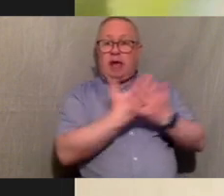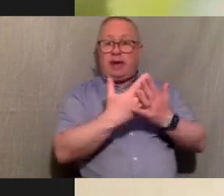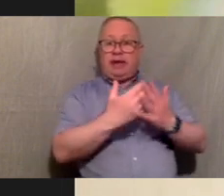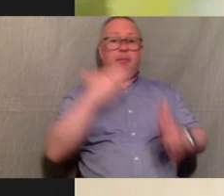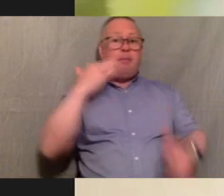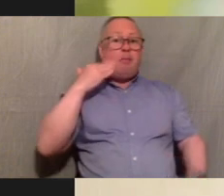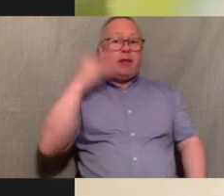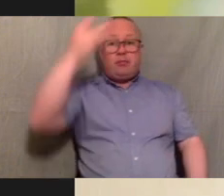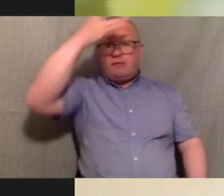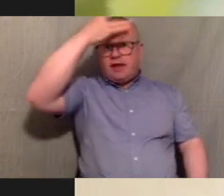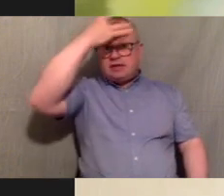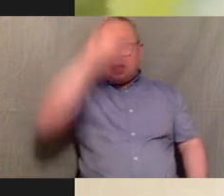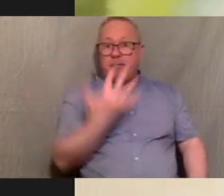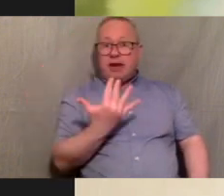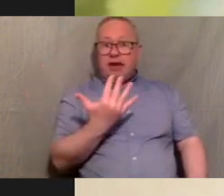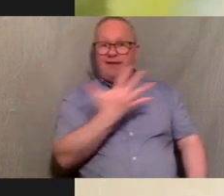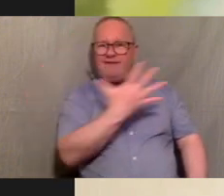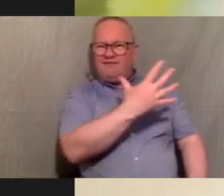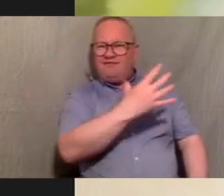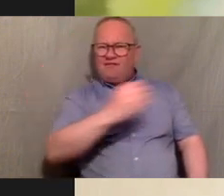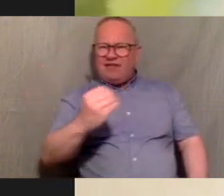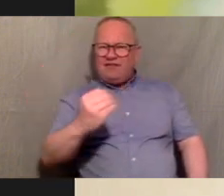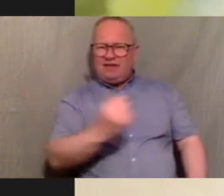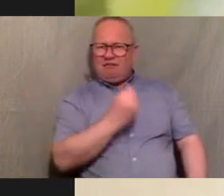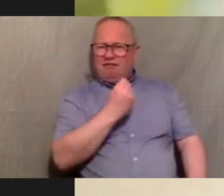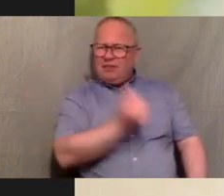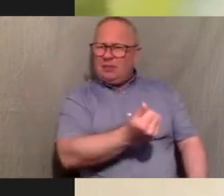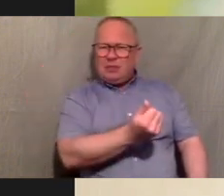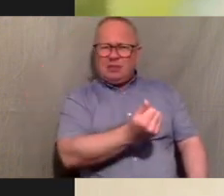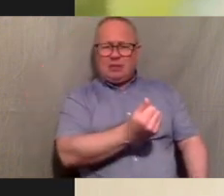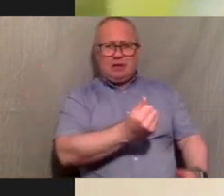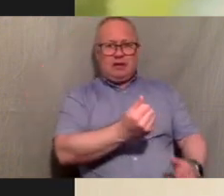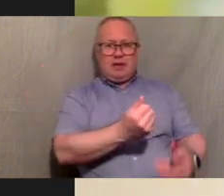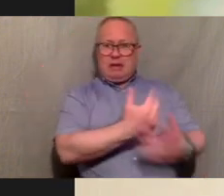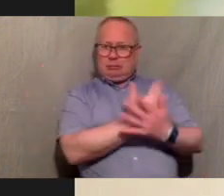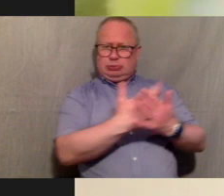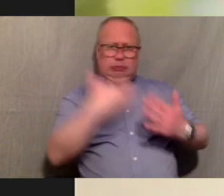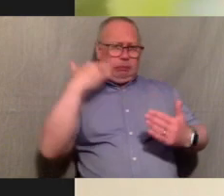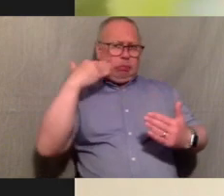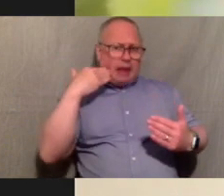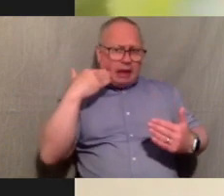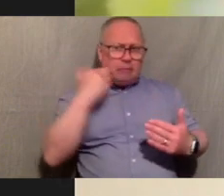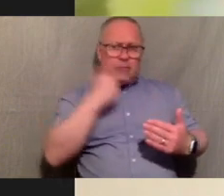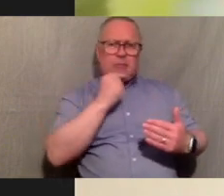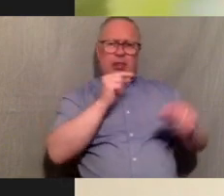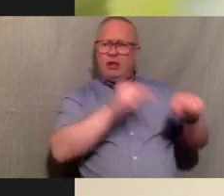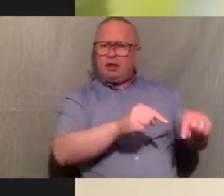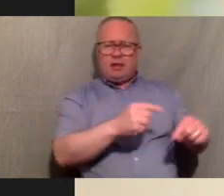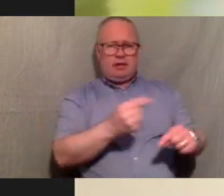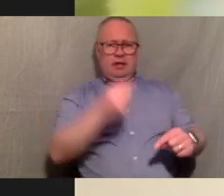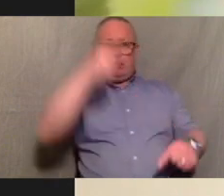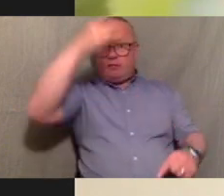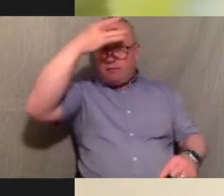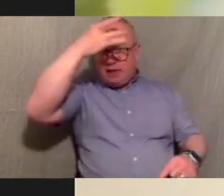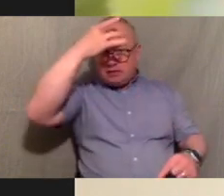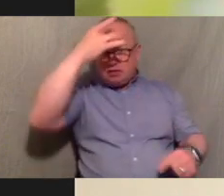number considering how many how like many numbers of black people that are living here and black educated people as well um so i think